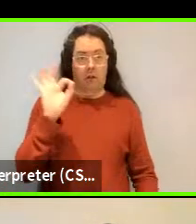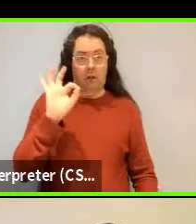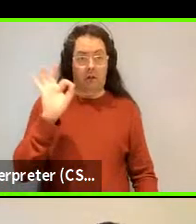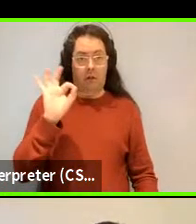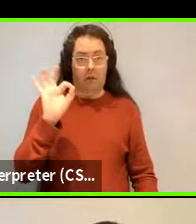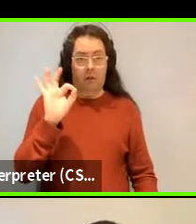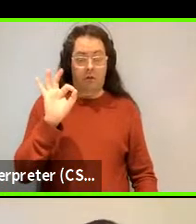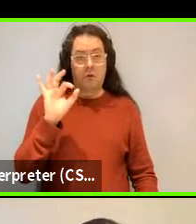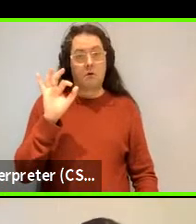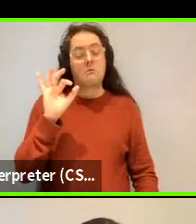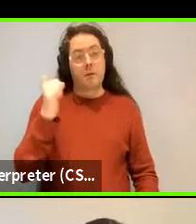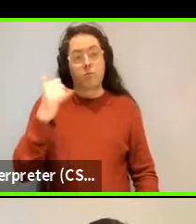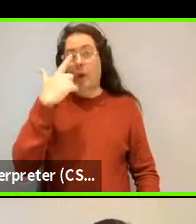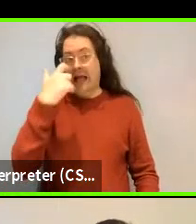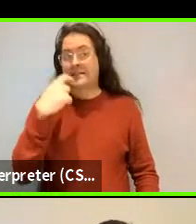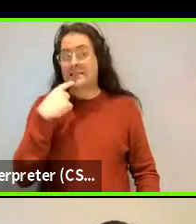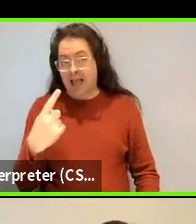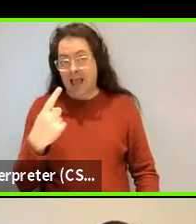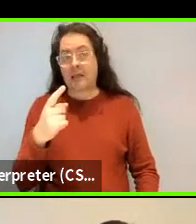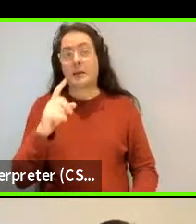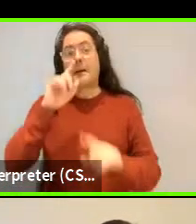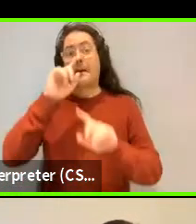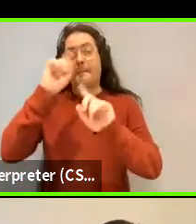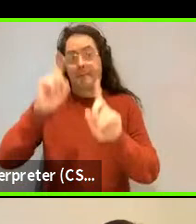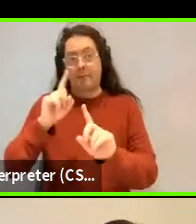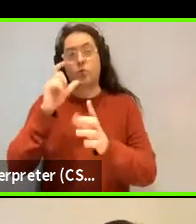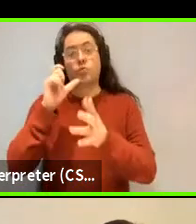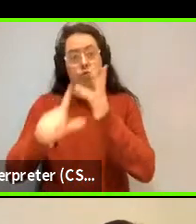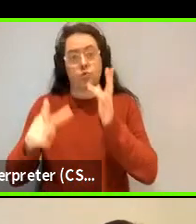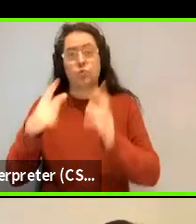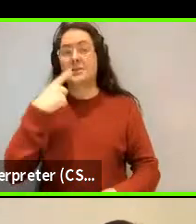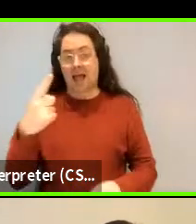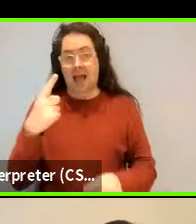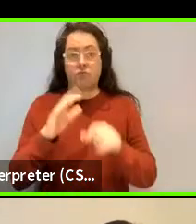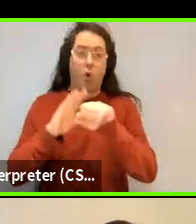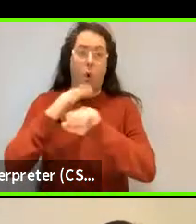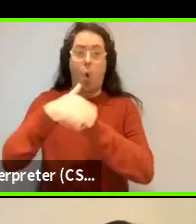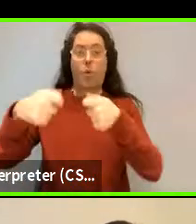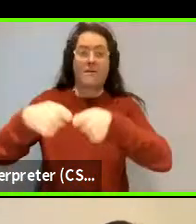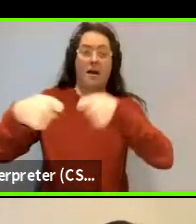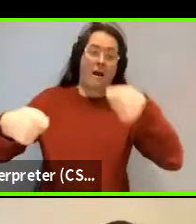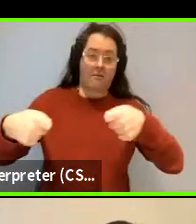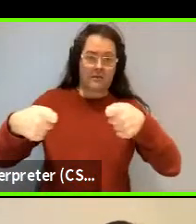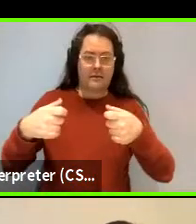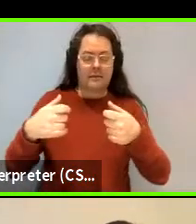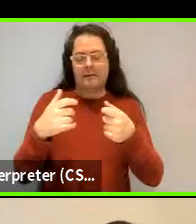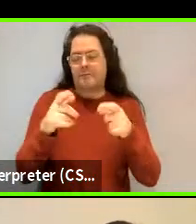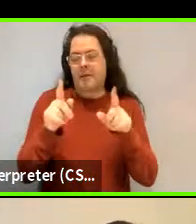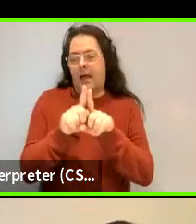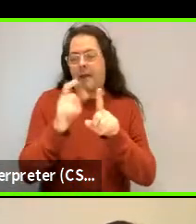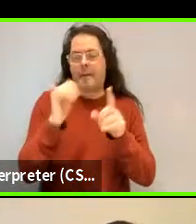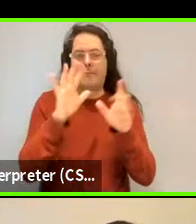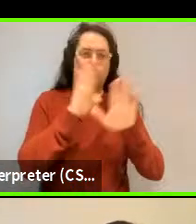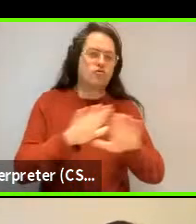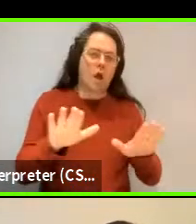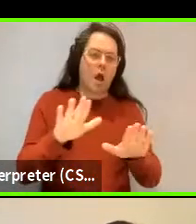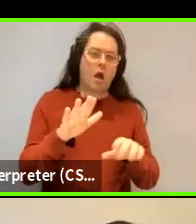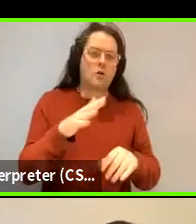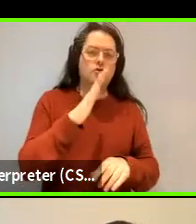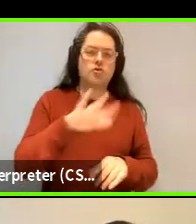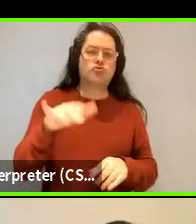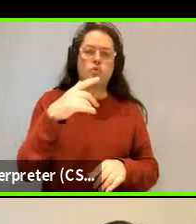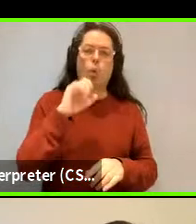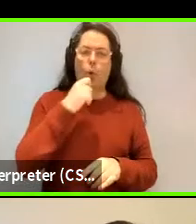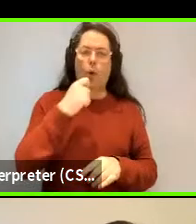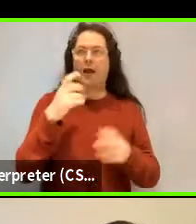say it. People do say things that are overextensions. Like the kids will say, you know, they'll also overextend,